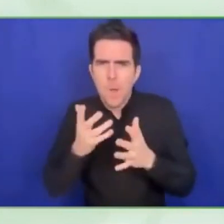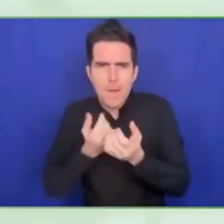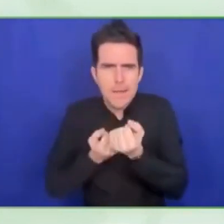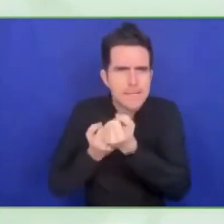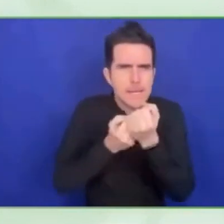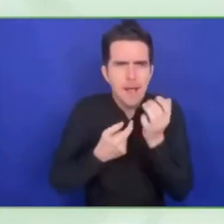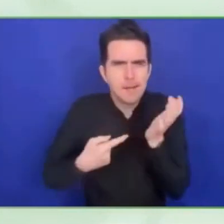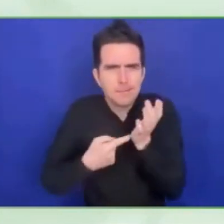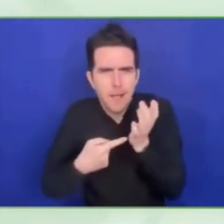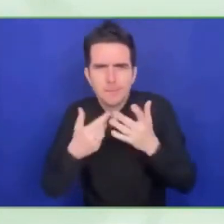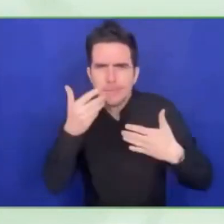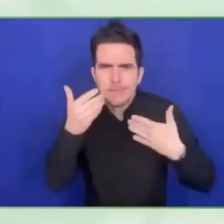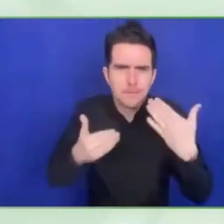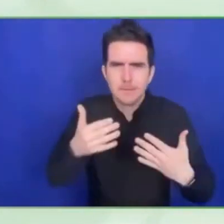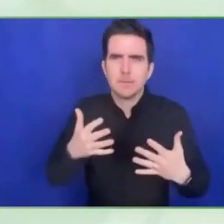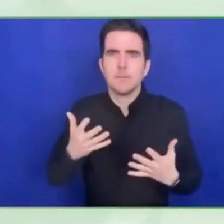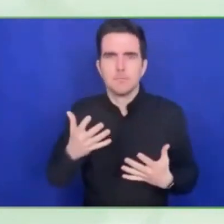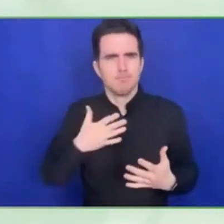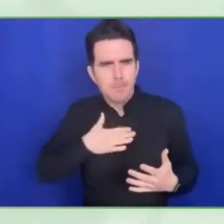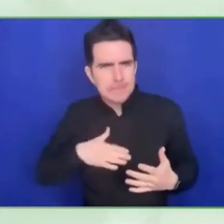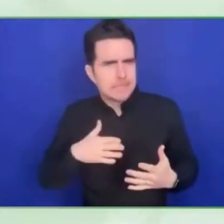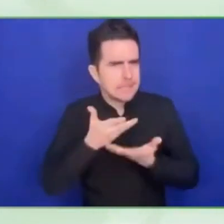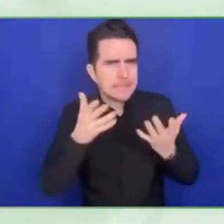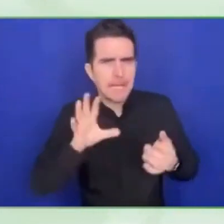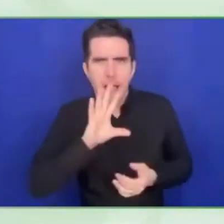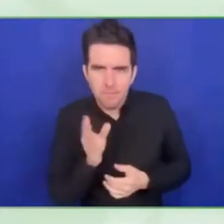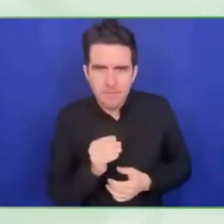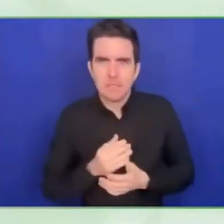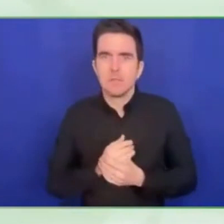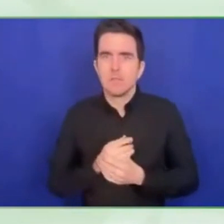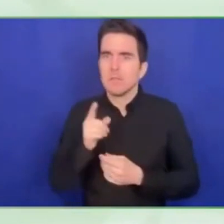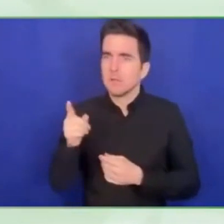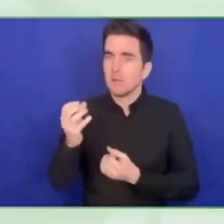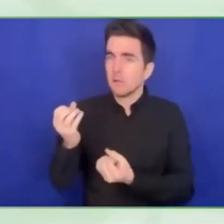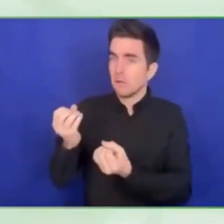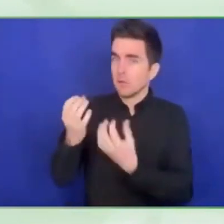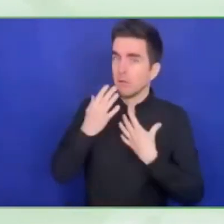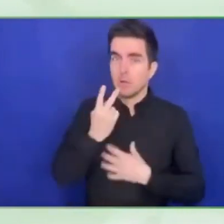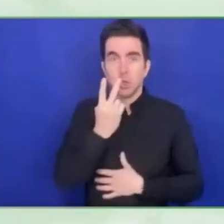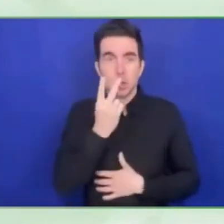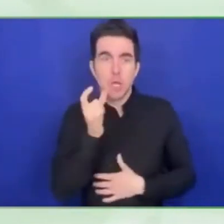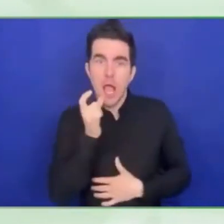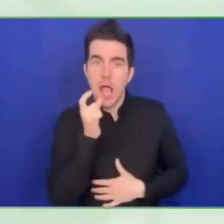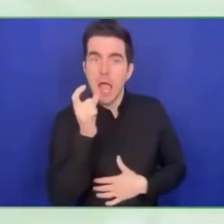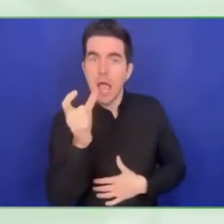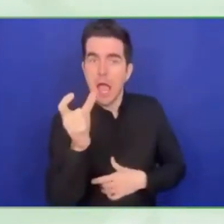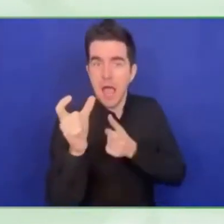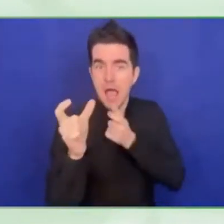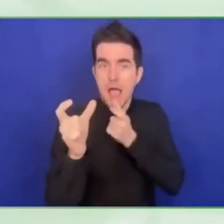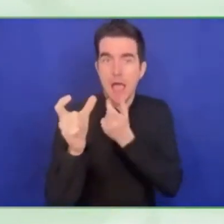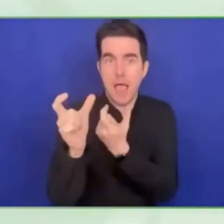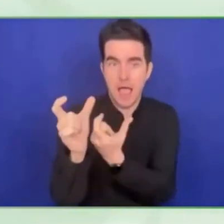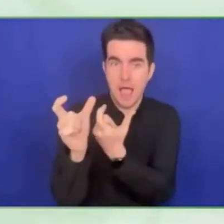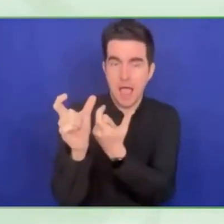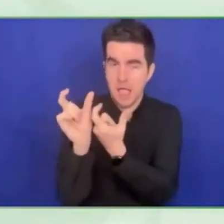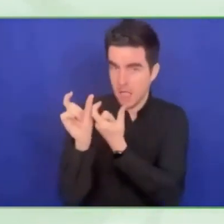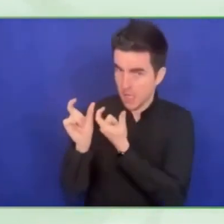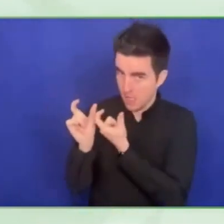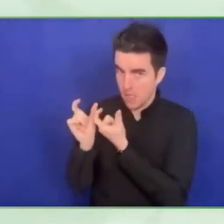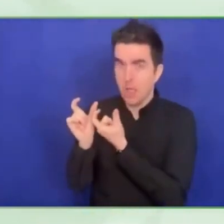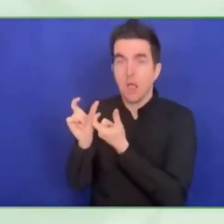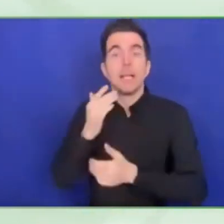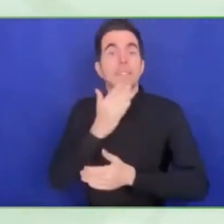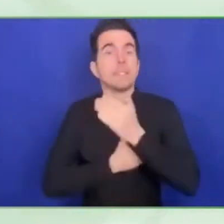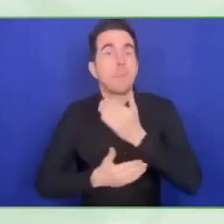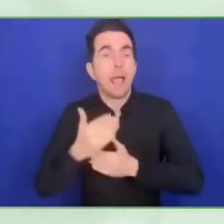movement or the innovation world of entrepreneurship and startups, rarely do those two meet. And this